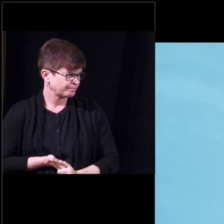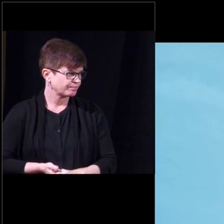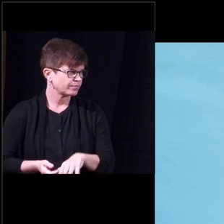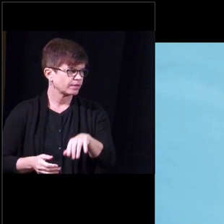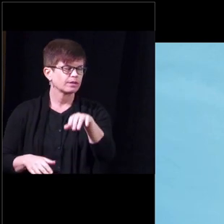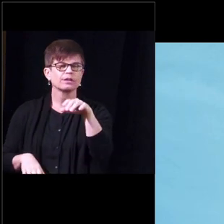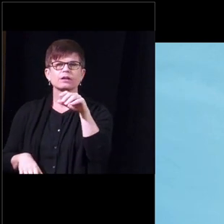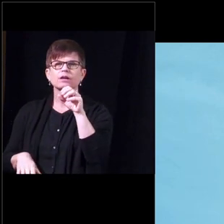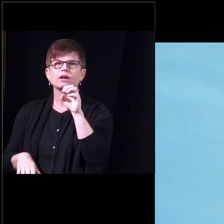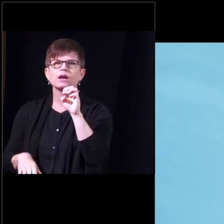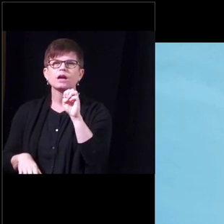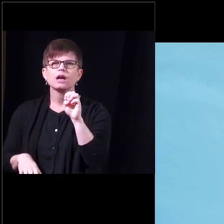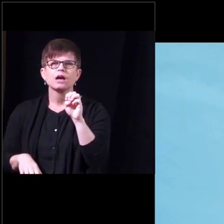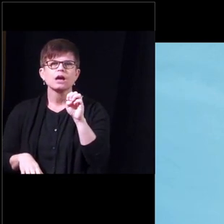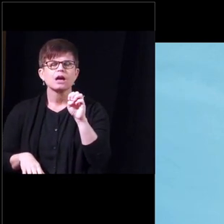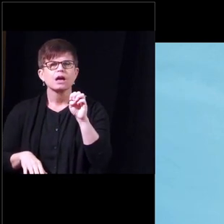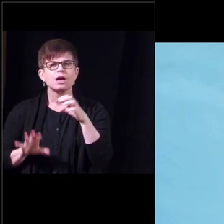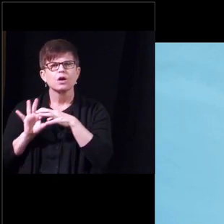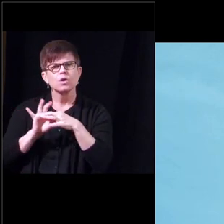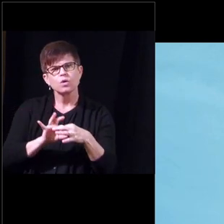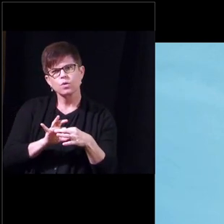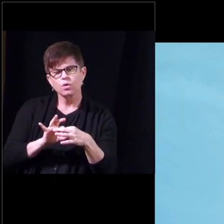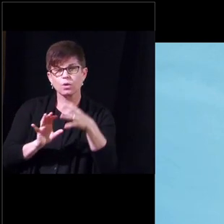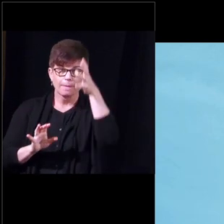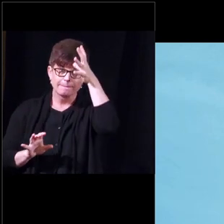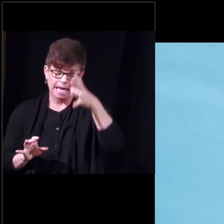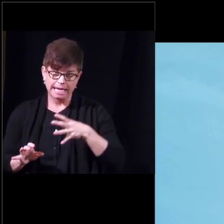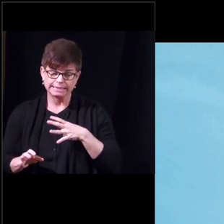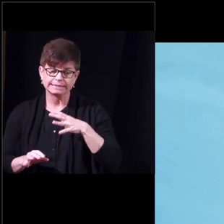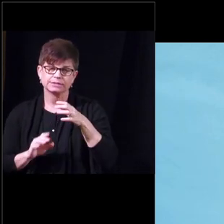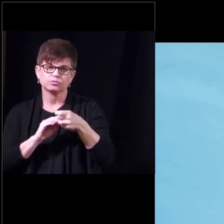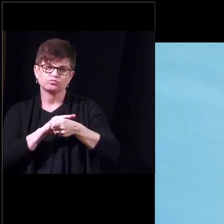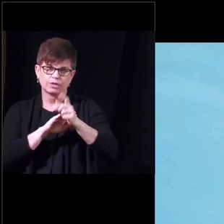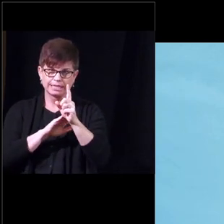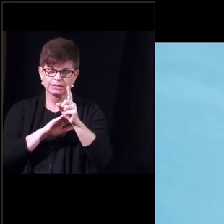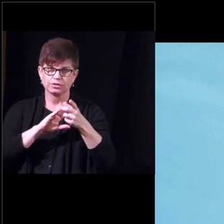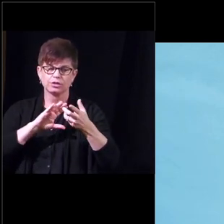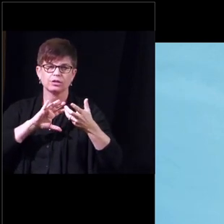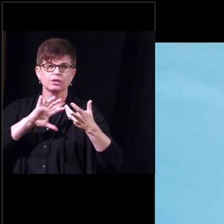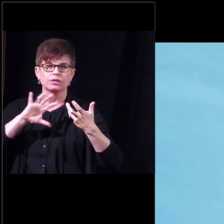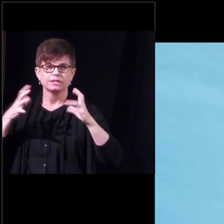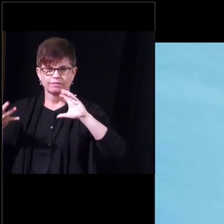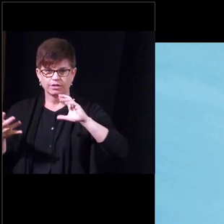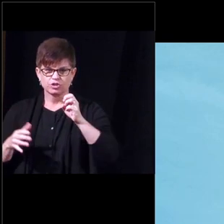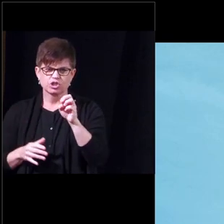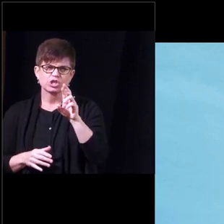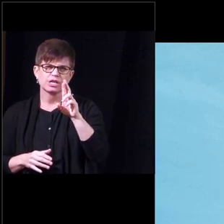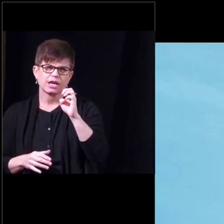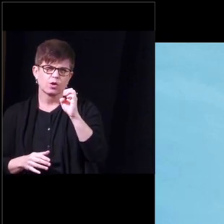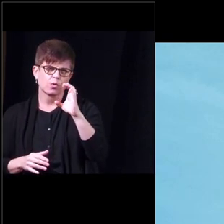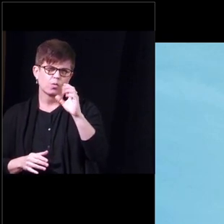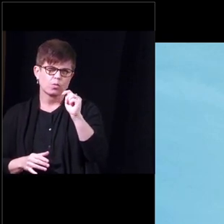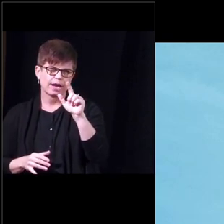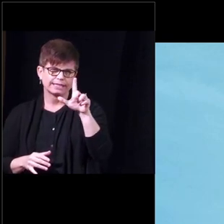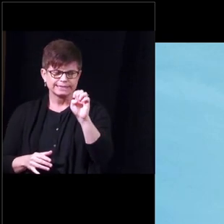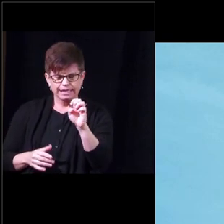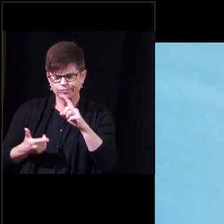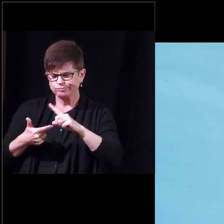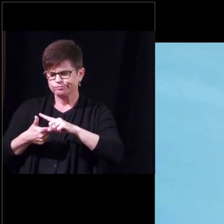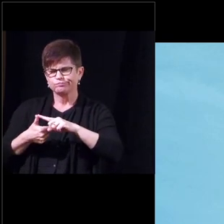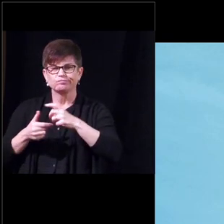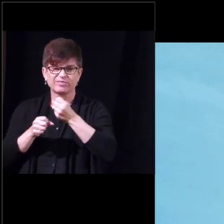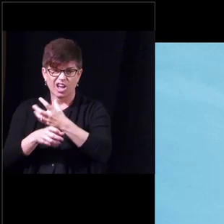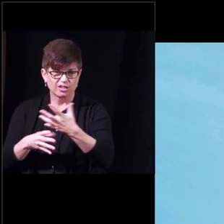so with respect to the male the erectile dysfunction there is multiple causes aging diabetes